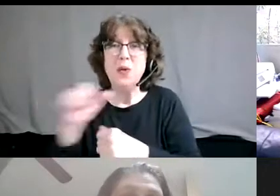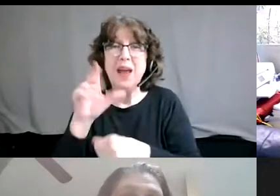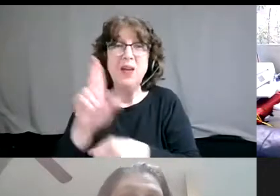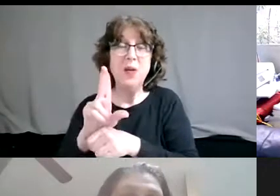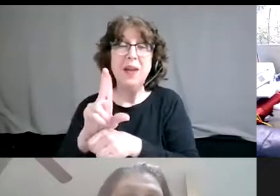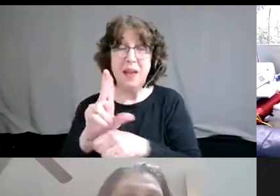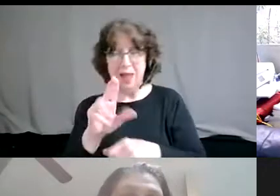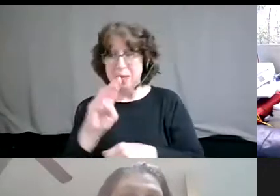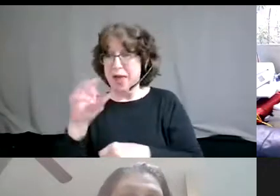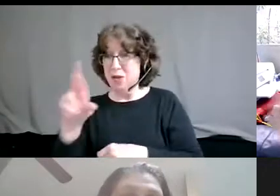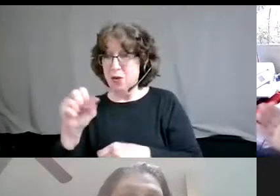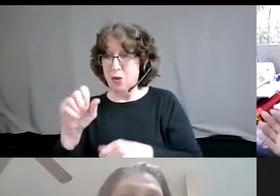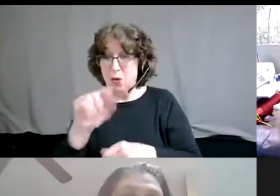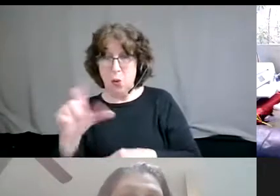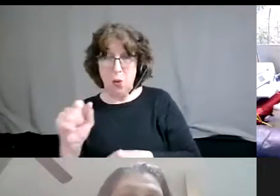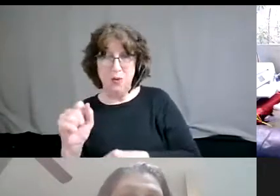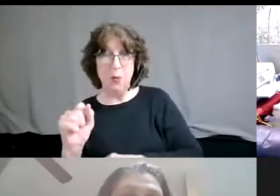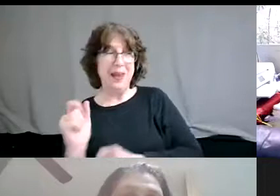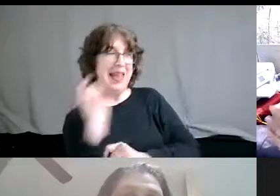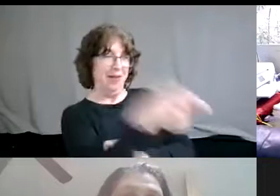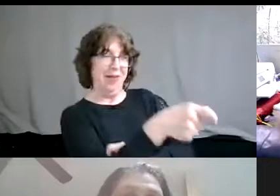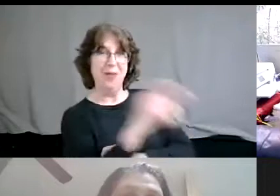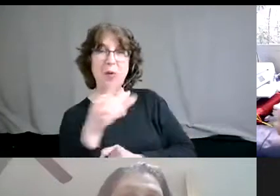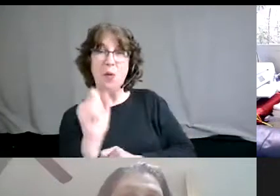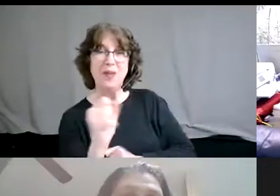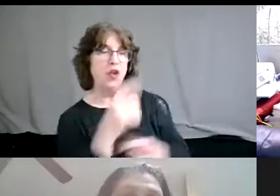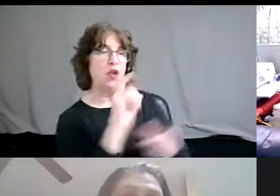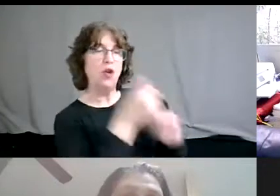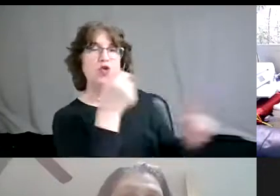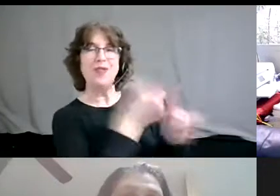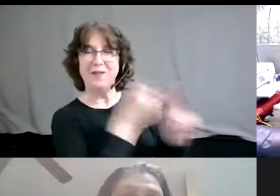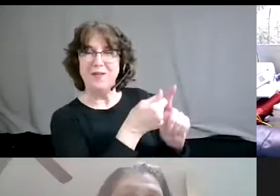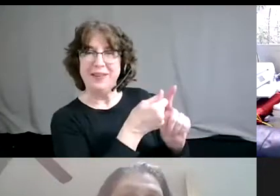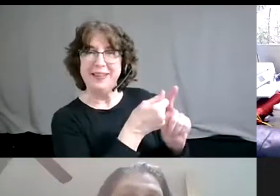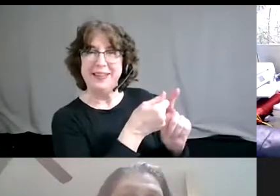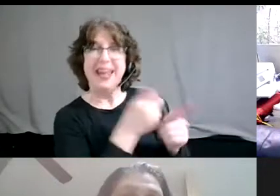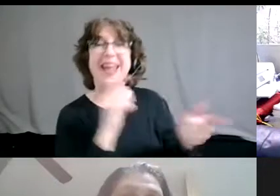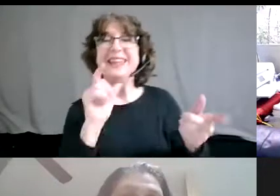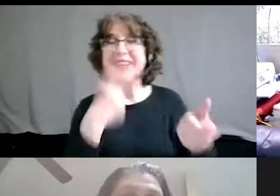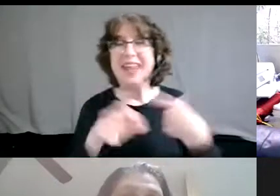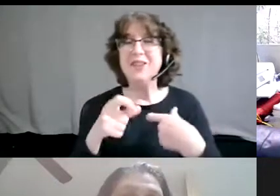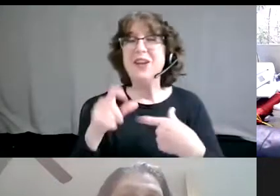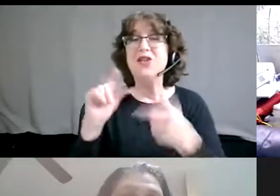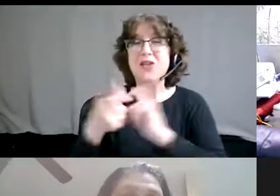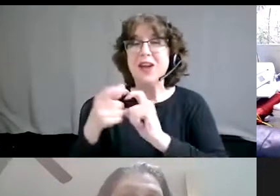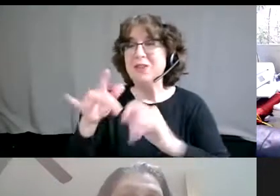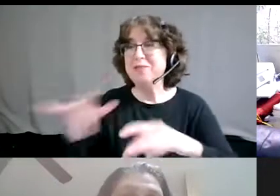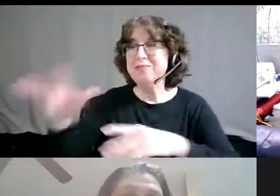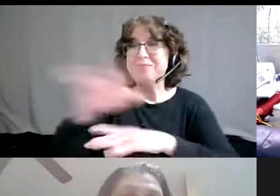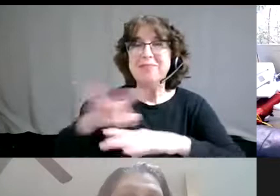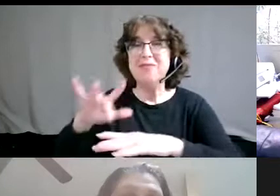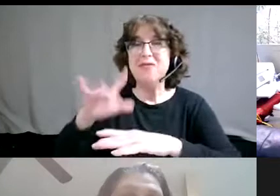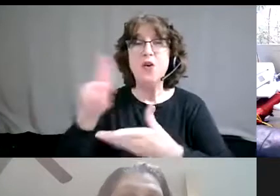sending this person to go and change themselves instead of creating sort of a space of universal design. So when we're talking